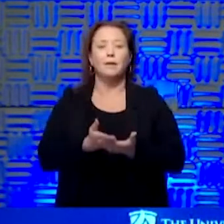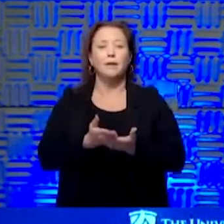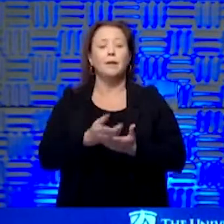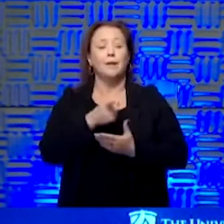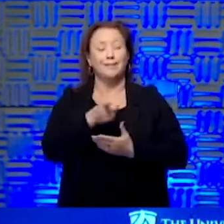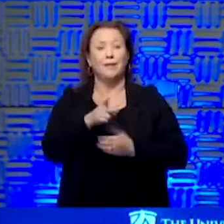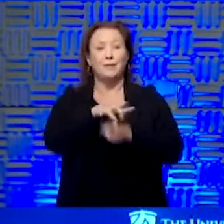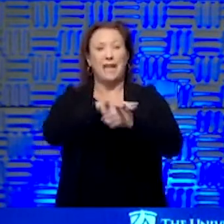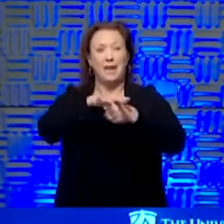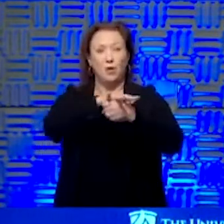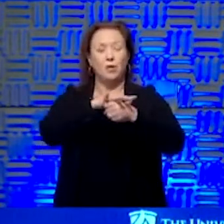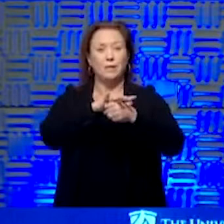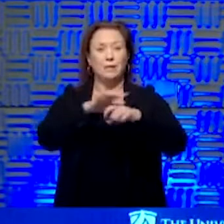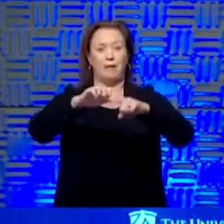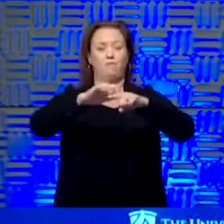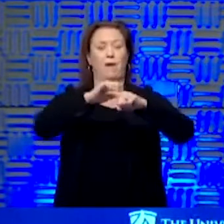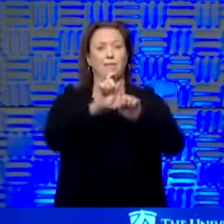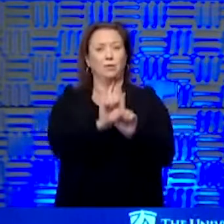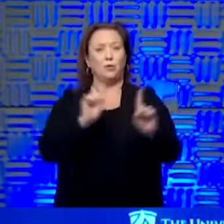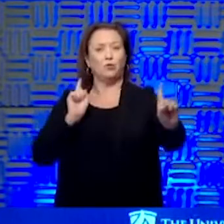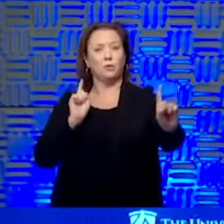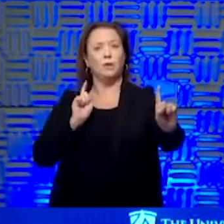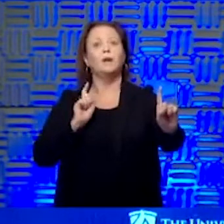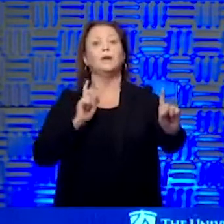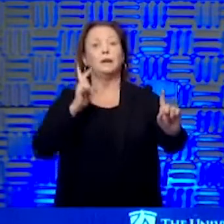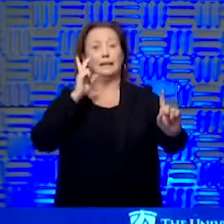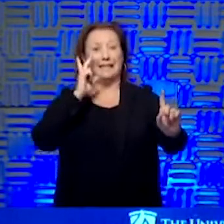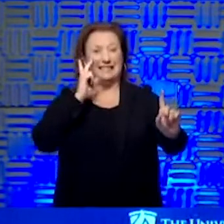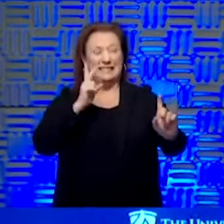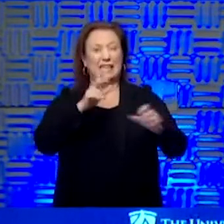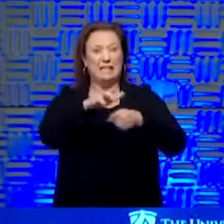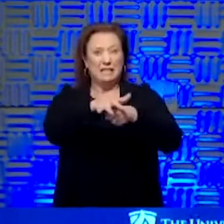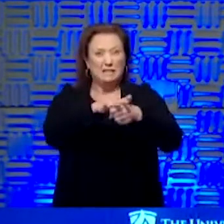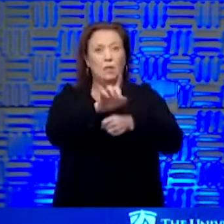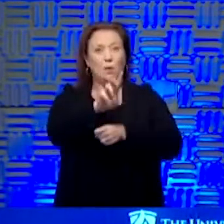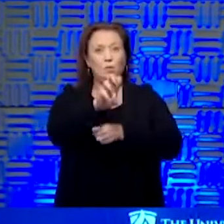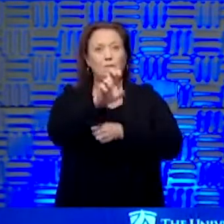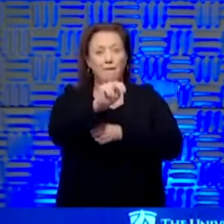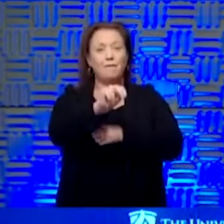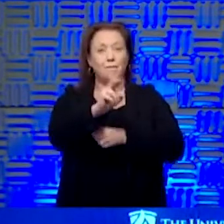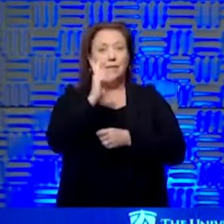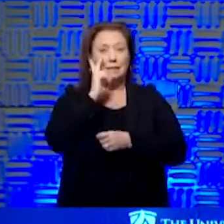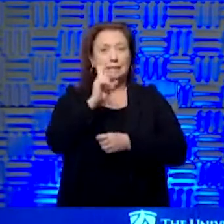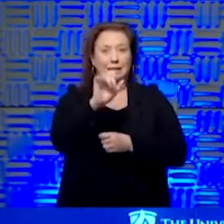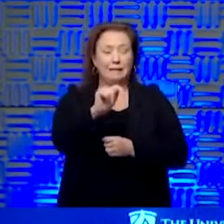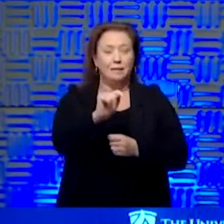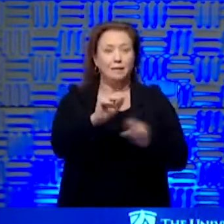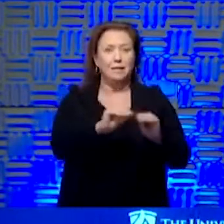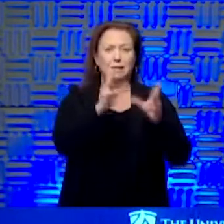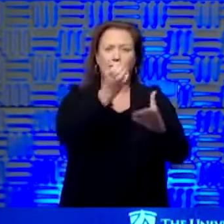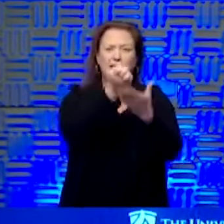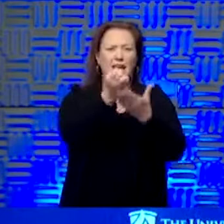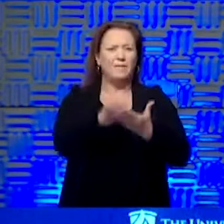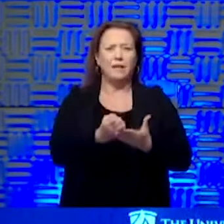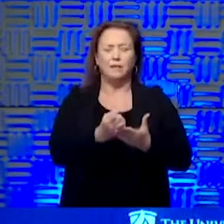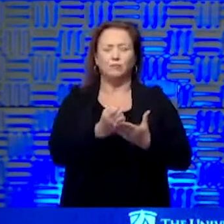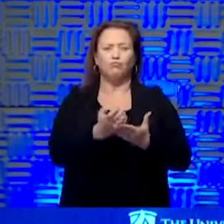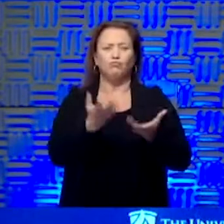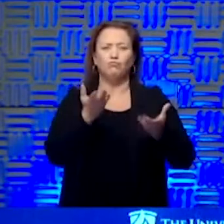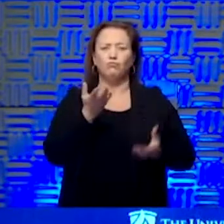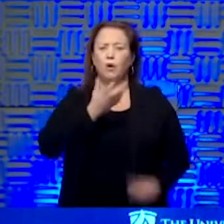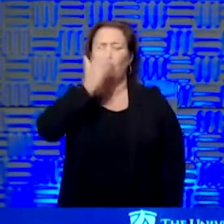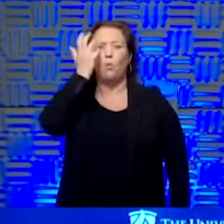areas that have practiced distancing are seeing a slowdown in their rate of rise. So I do think – I mean, the evidence is so compelling